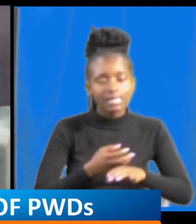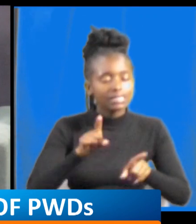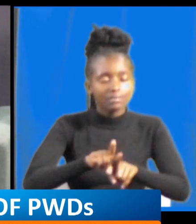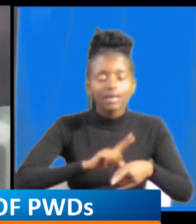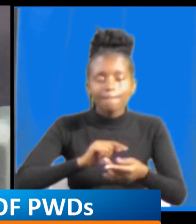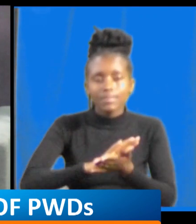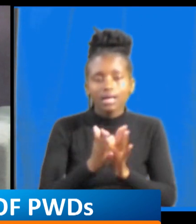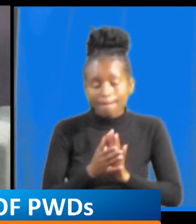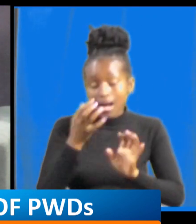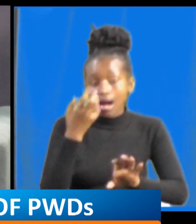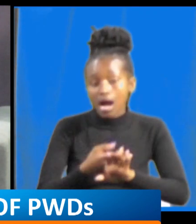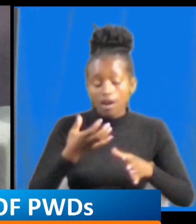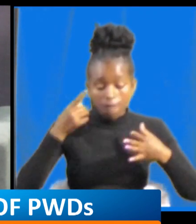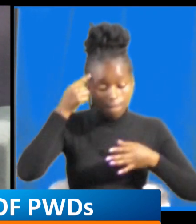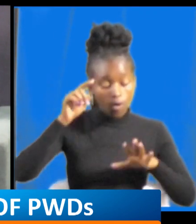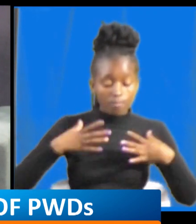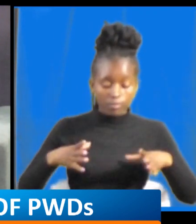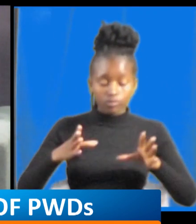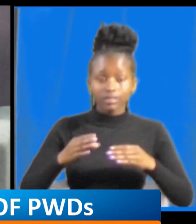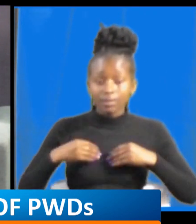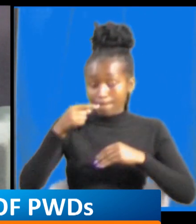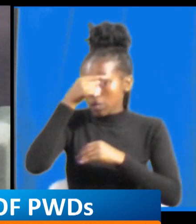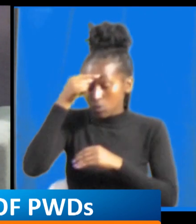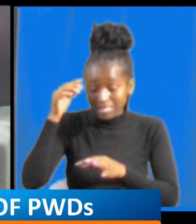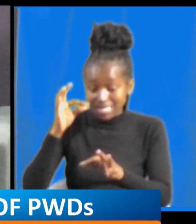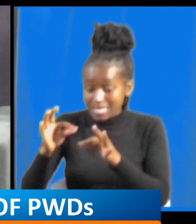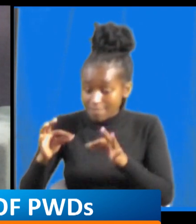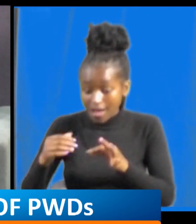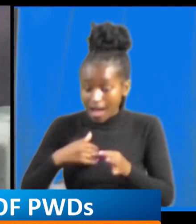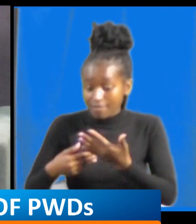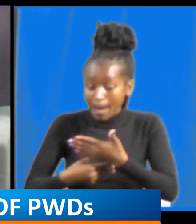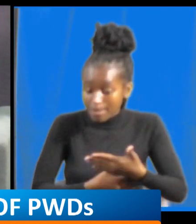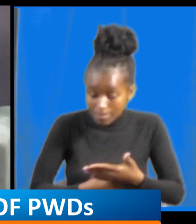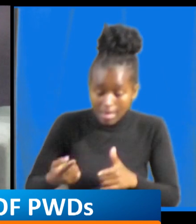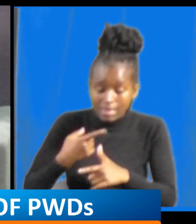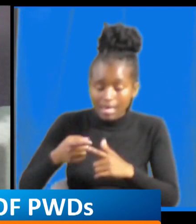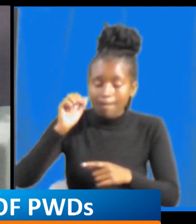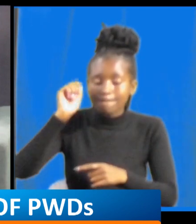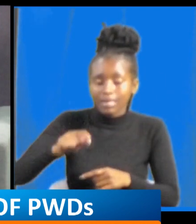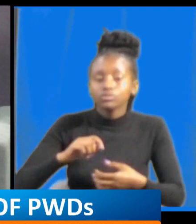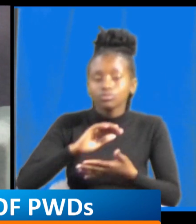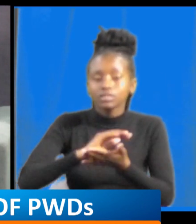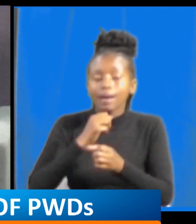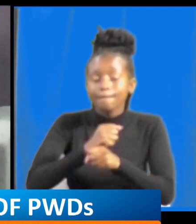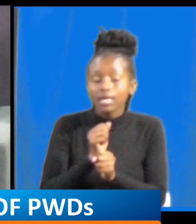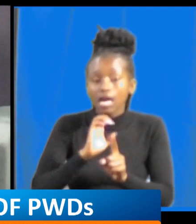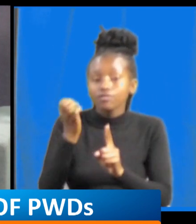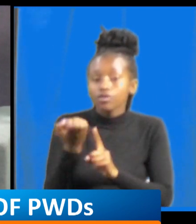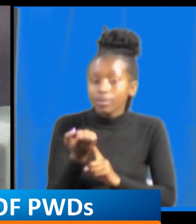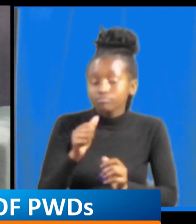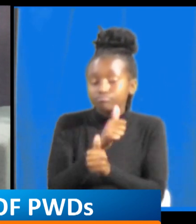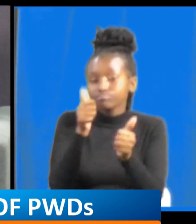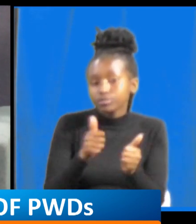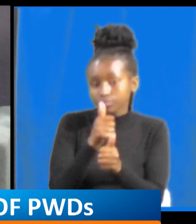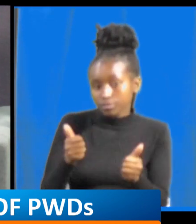second baby it's like a baby when you have a baby you have to make the environment friendly for that child to adapt that is the